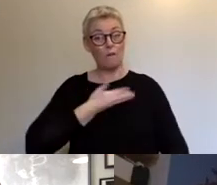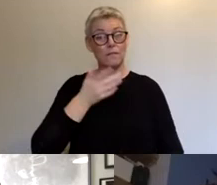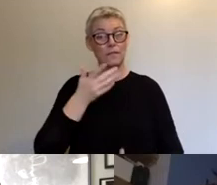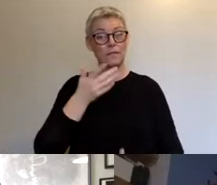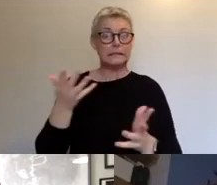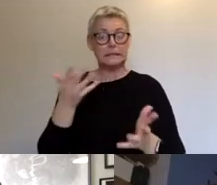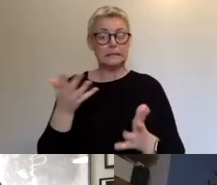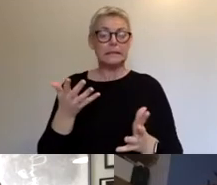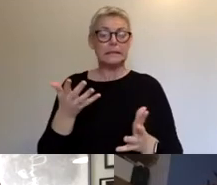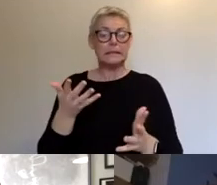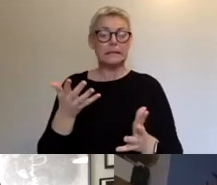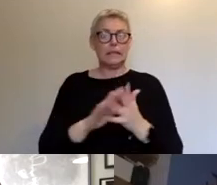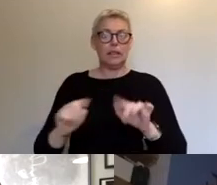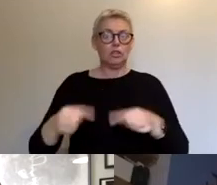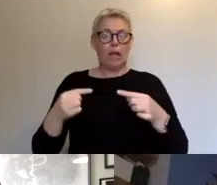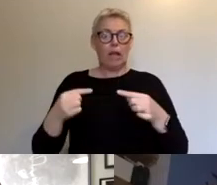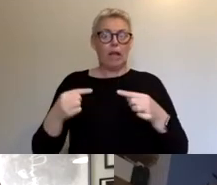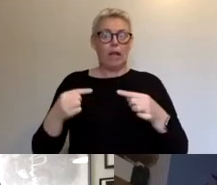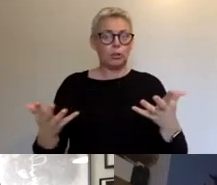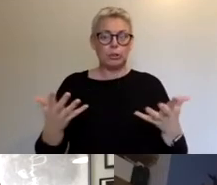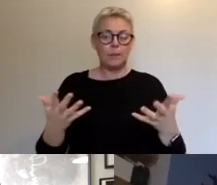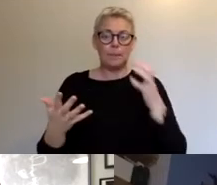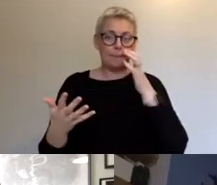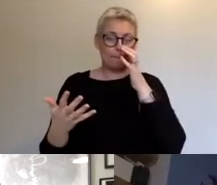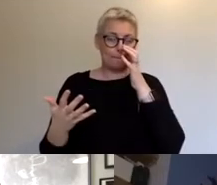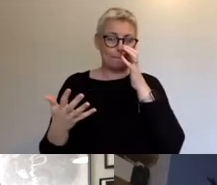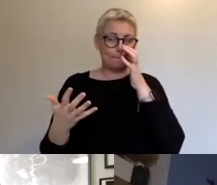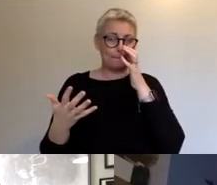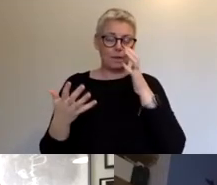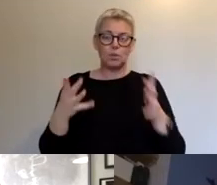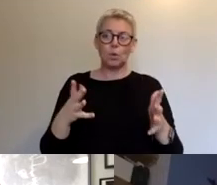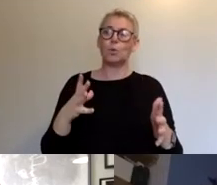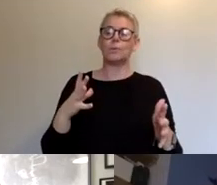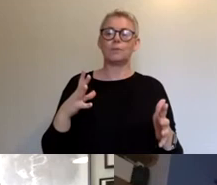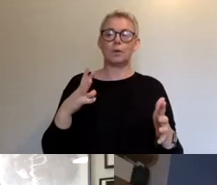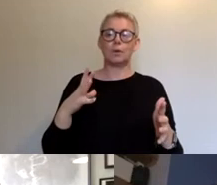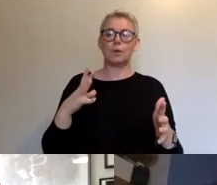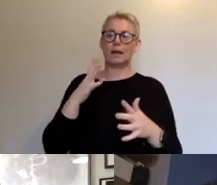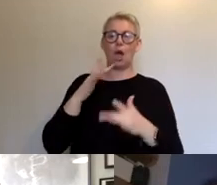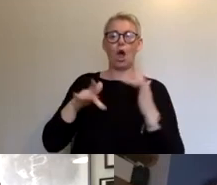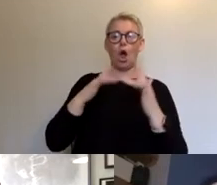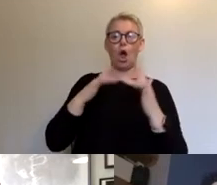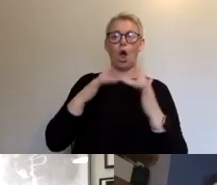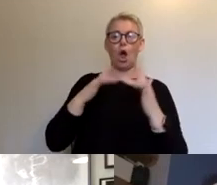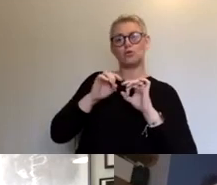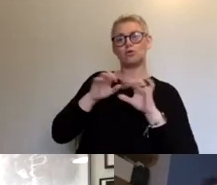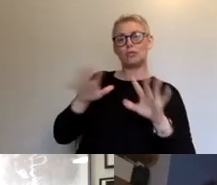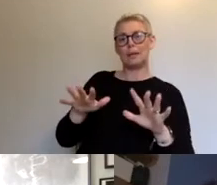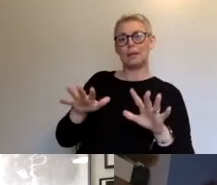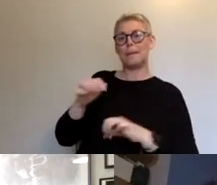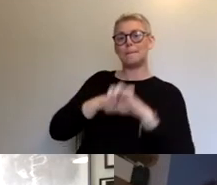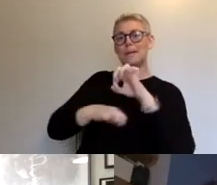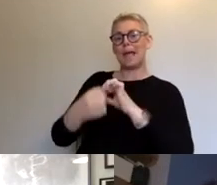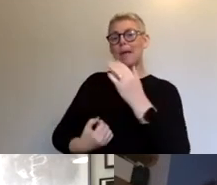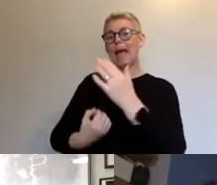put it what it ended up doing rather than just being online streaming thing. We had an event within an event and